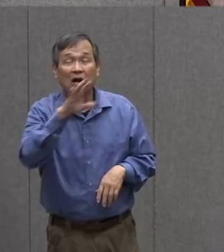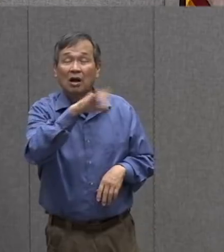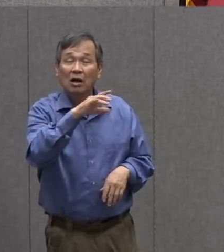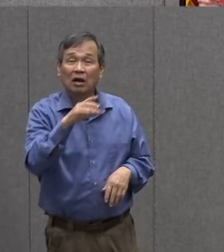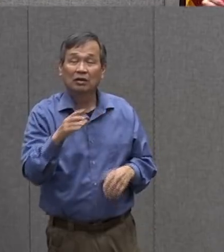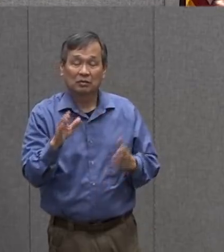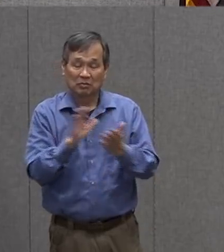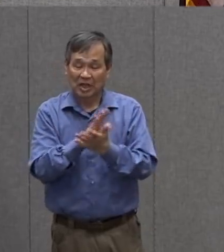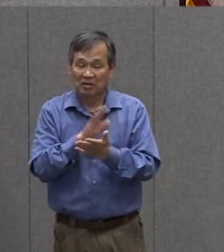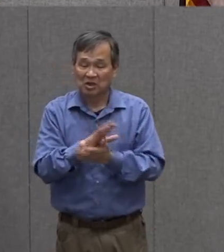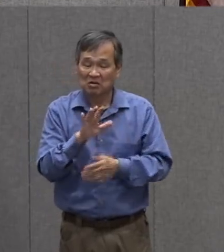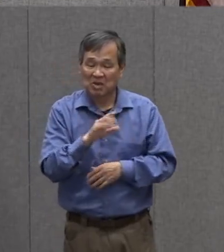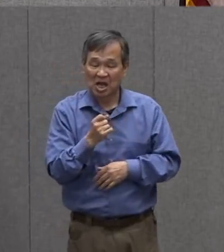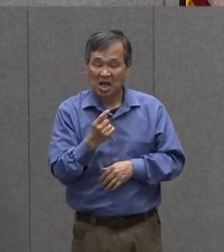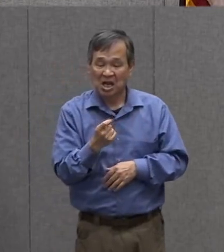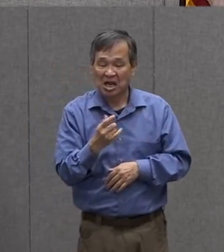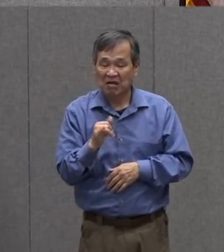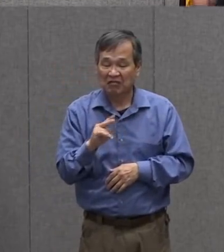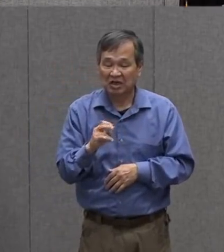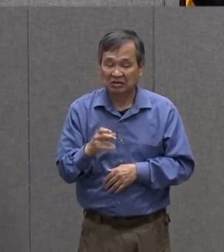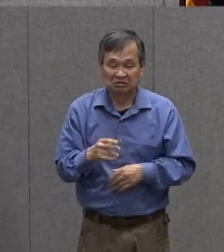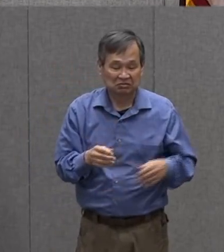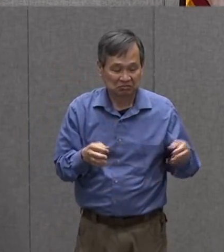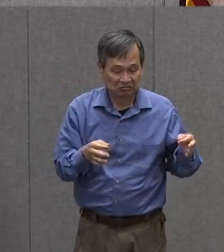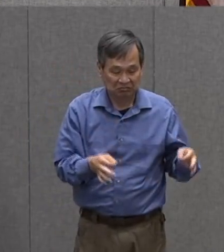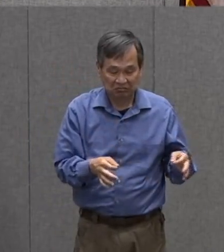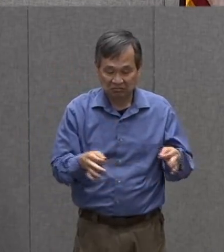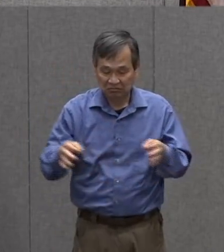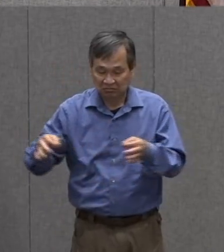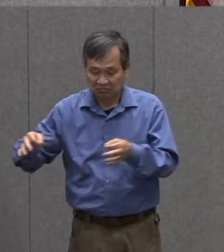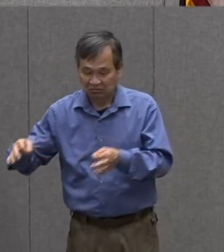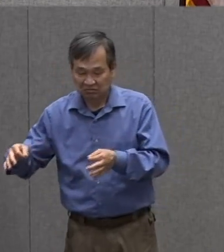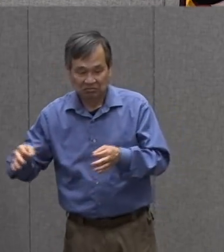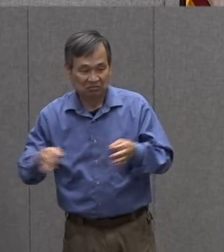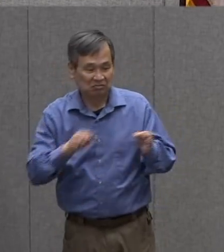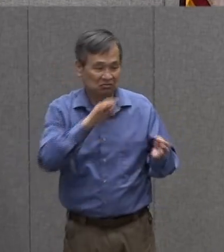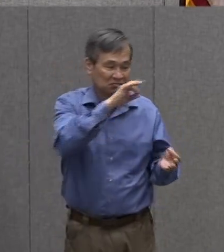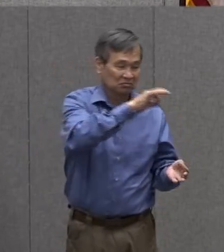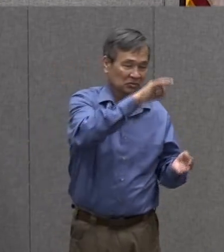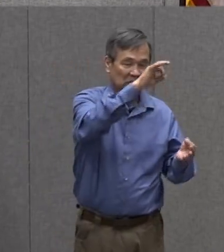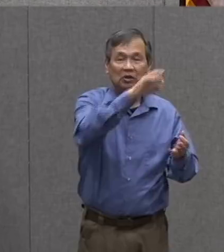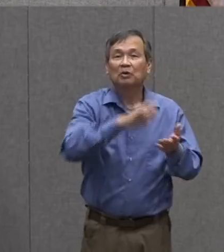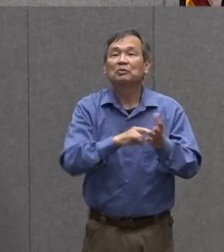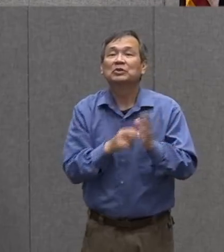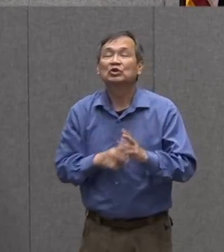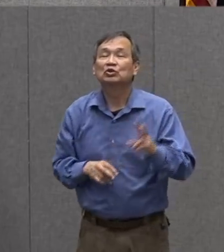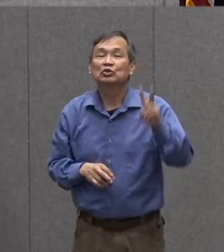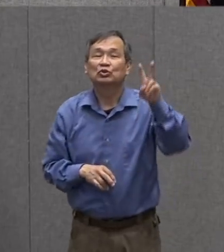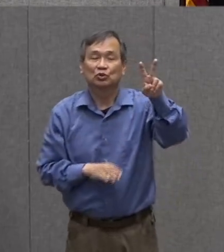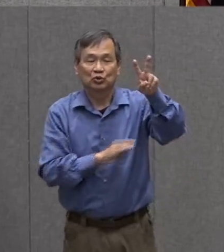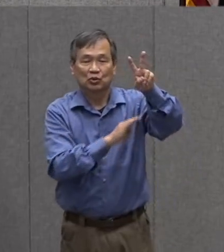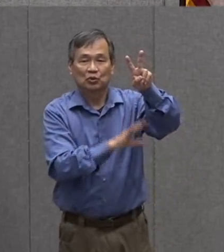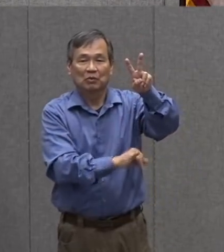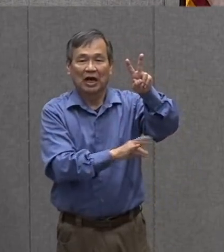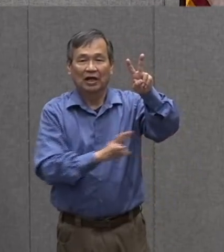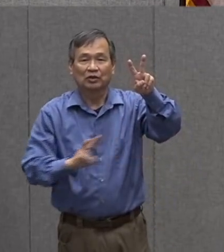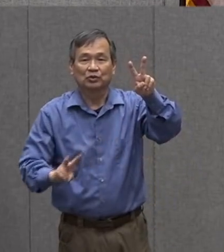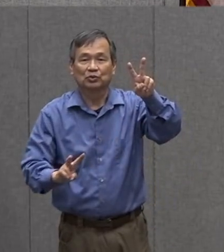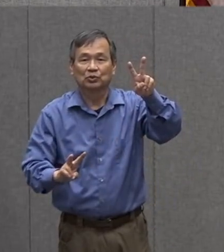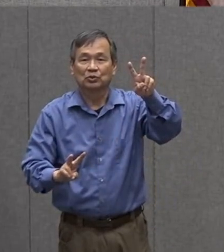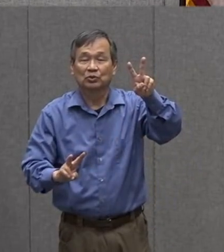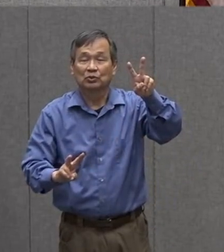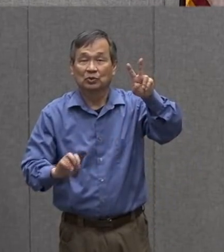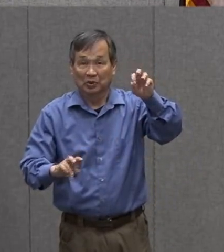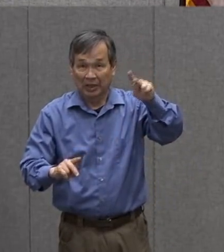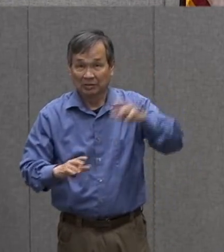inches or so so two of these so about two by two two by two so i'm gonna draw that